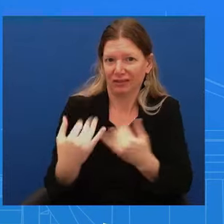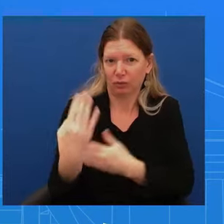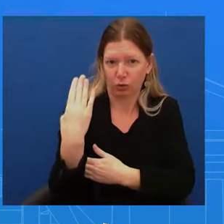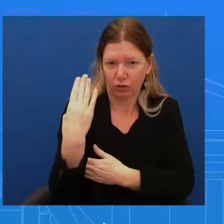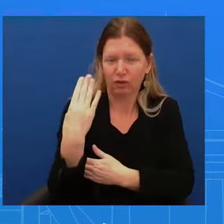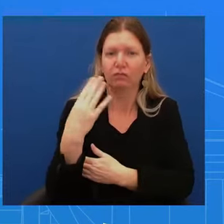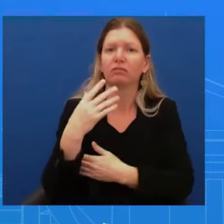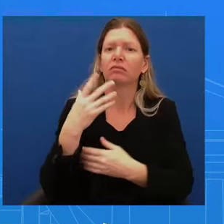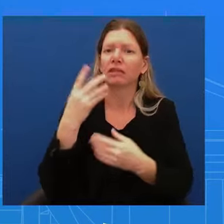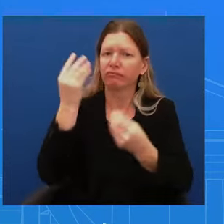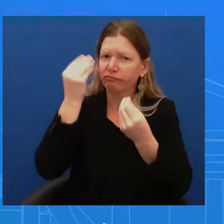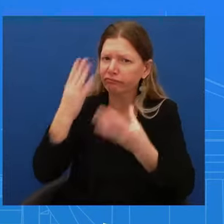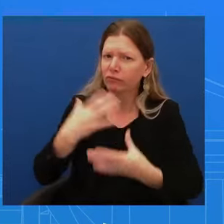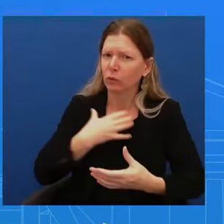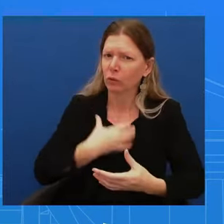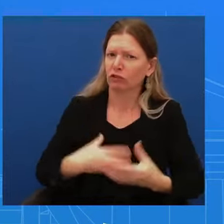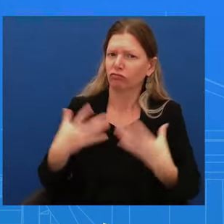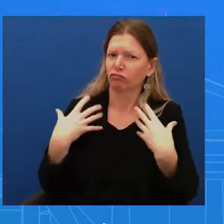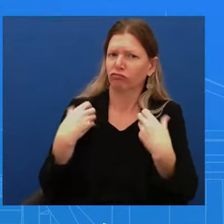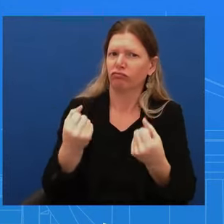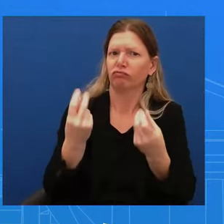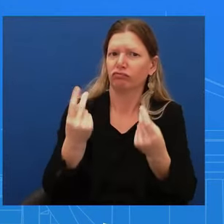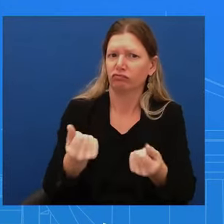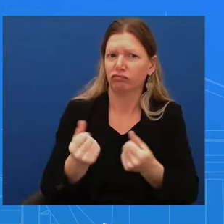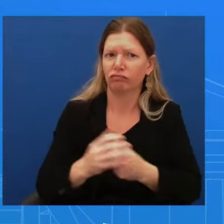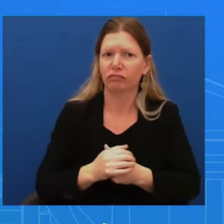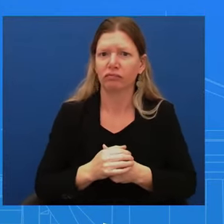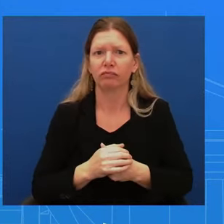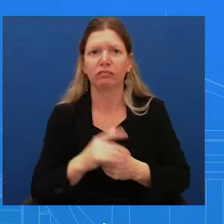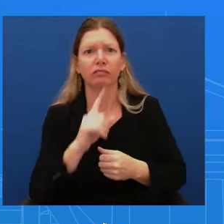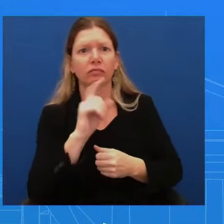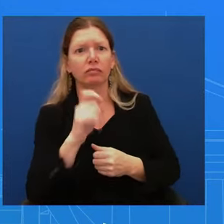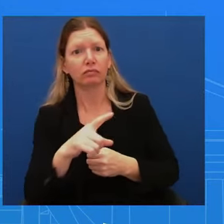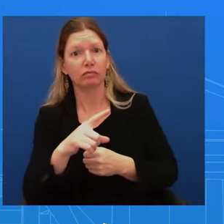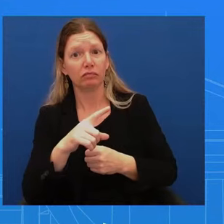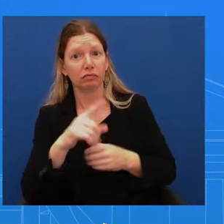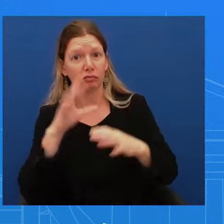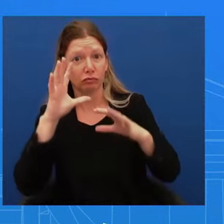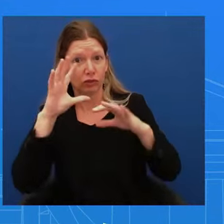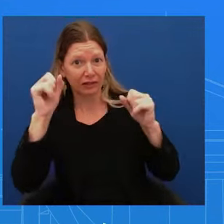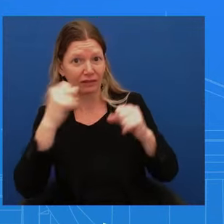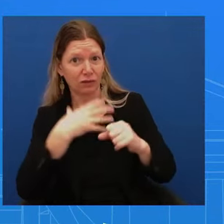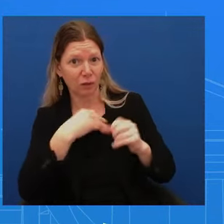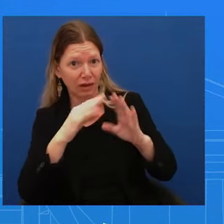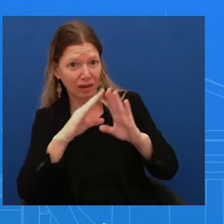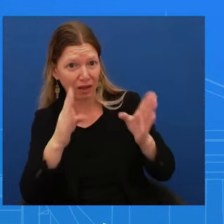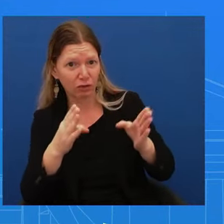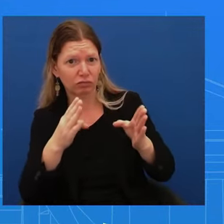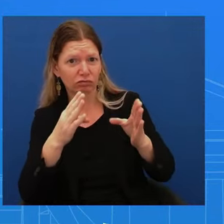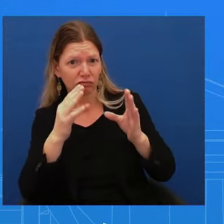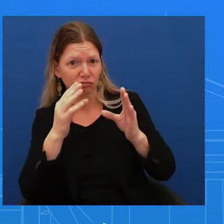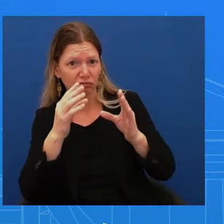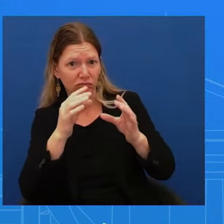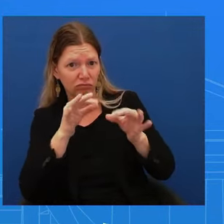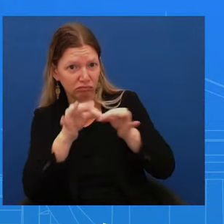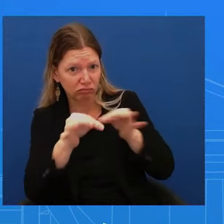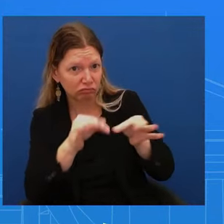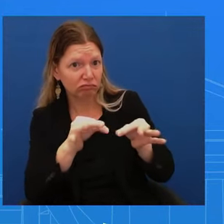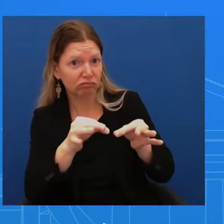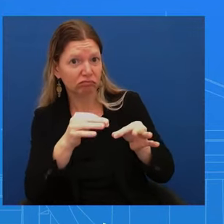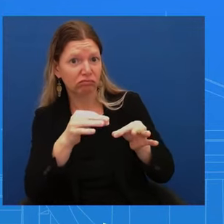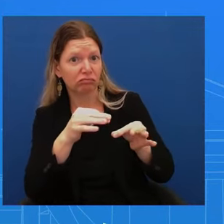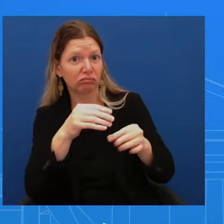this disclosure today? No. Does the president plan to stick with Secretary Austin through the rest of the term? Yes.